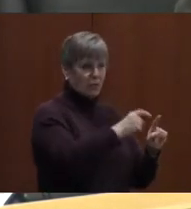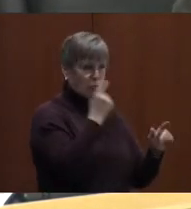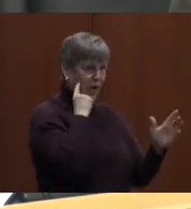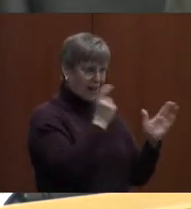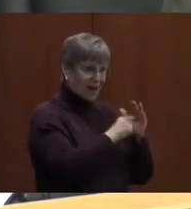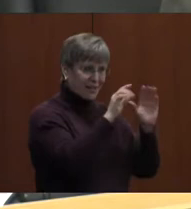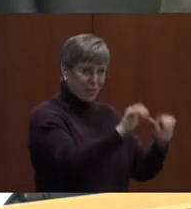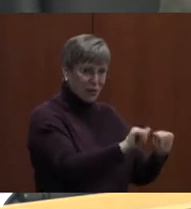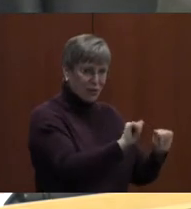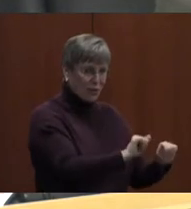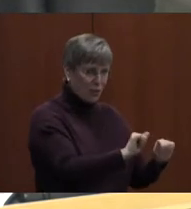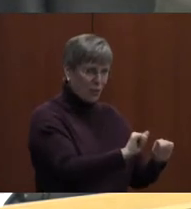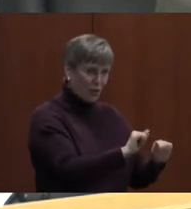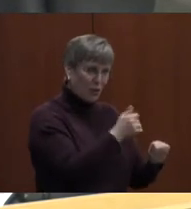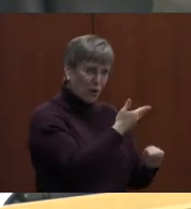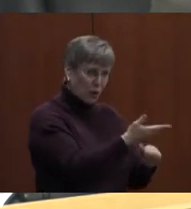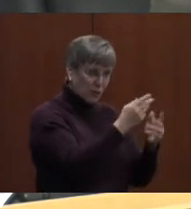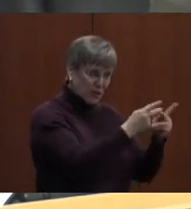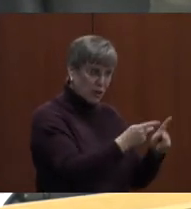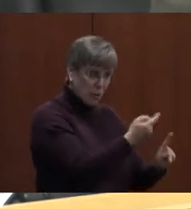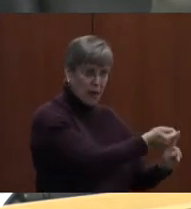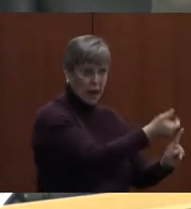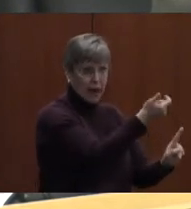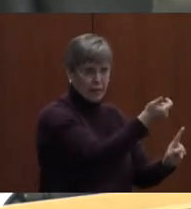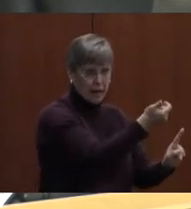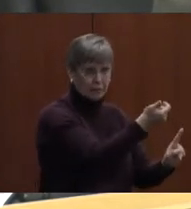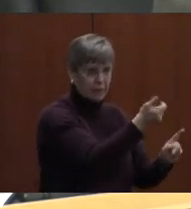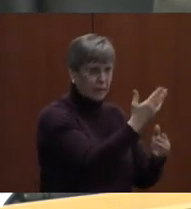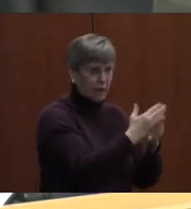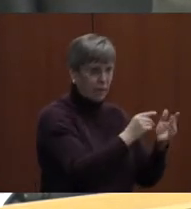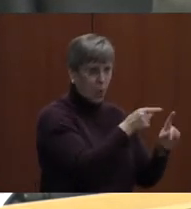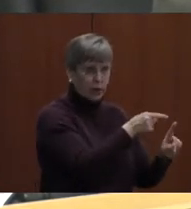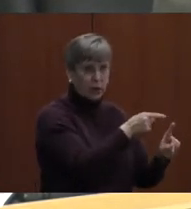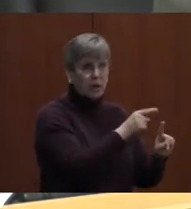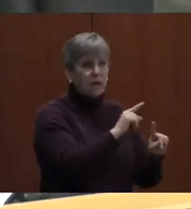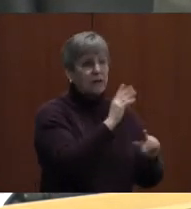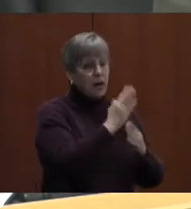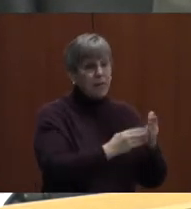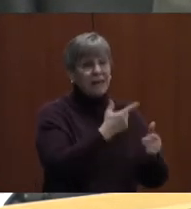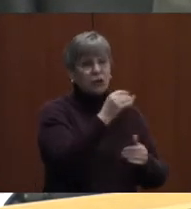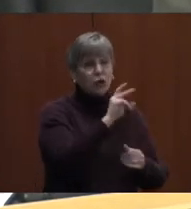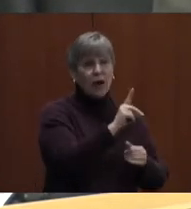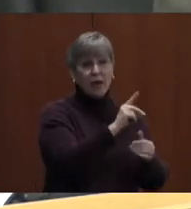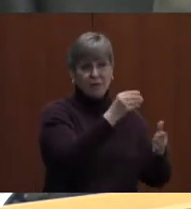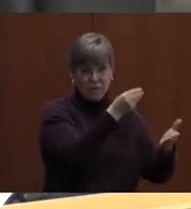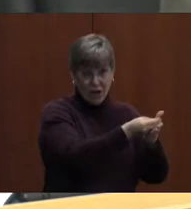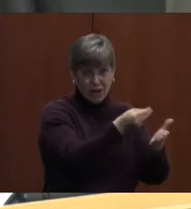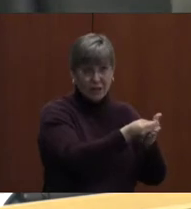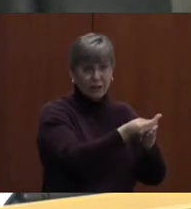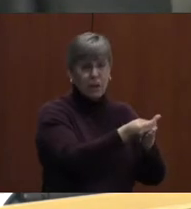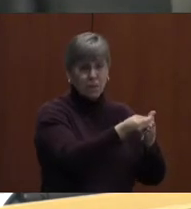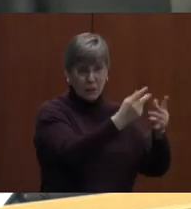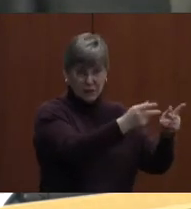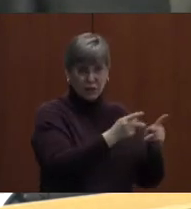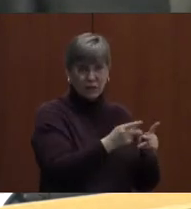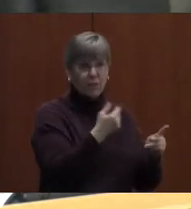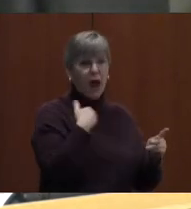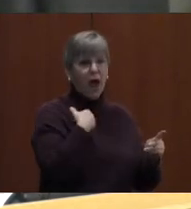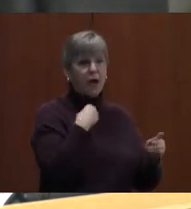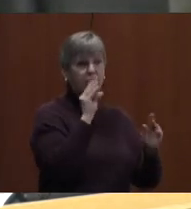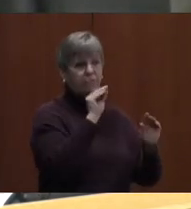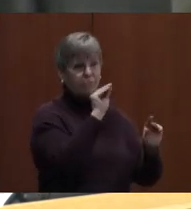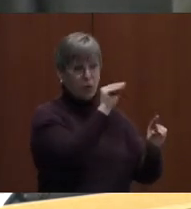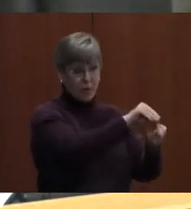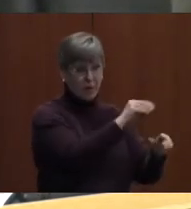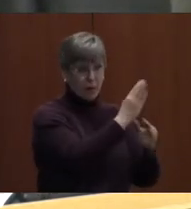being eliminated at some point. Some of these grant-funded positions were positions that I had placed in our budget two